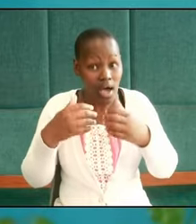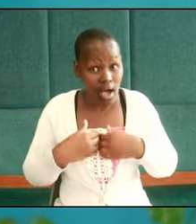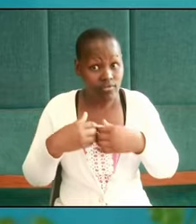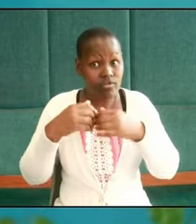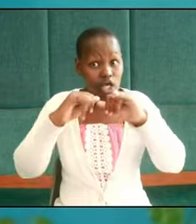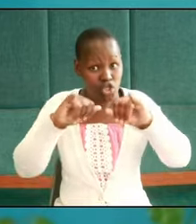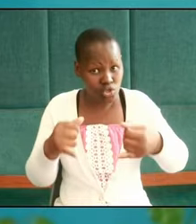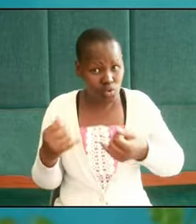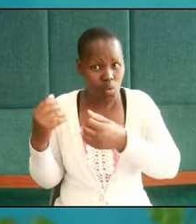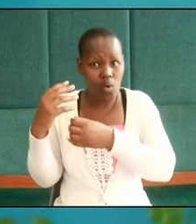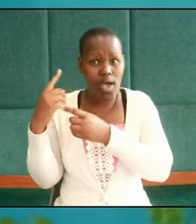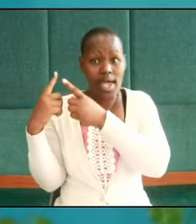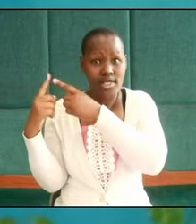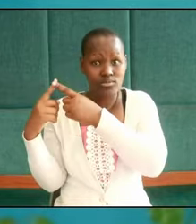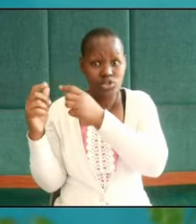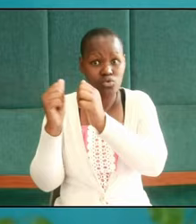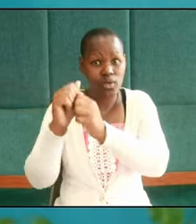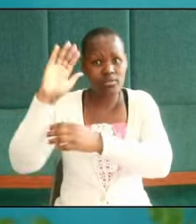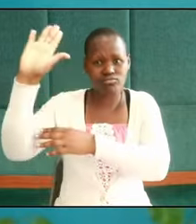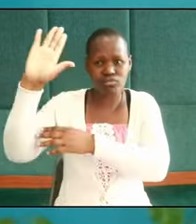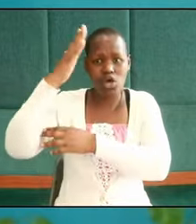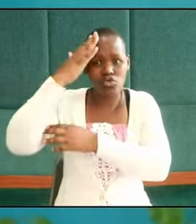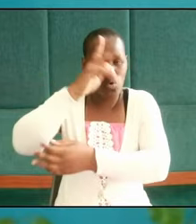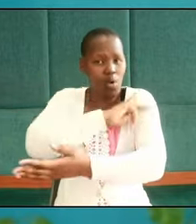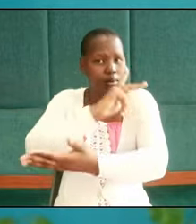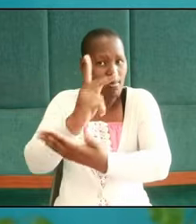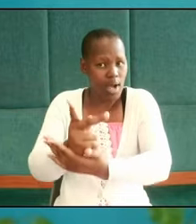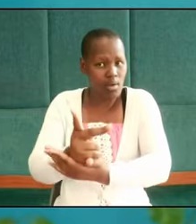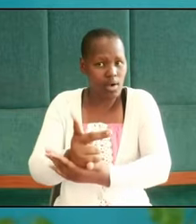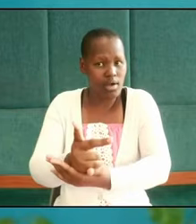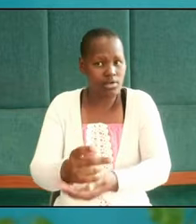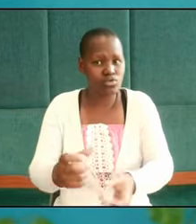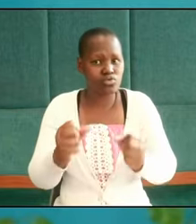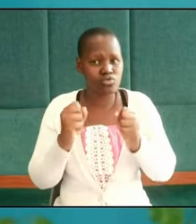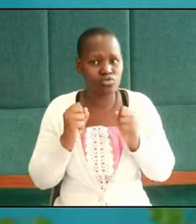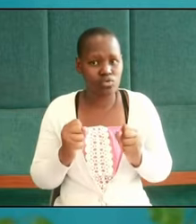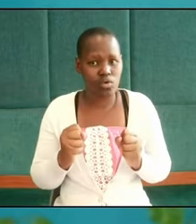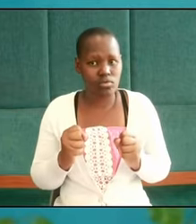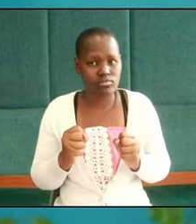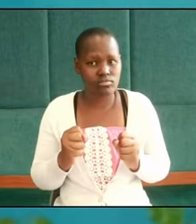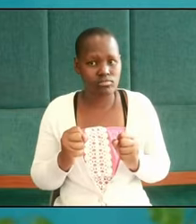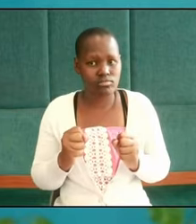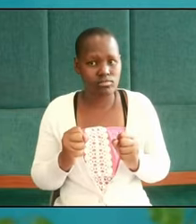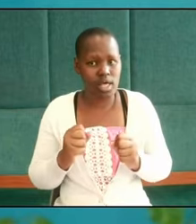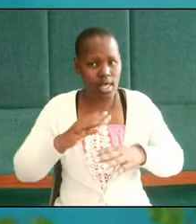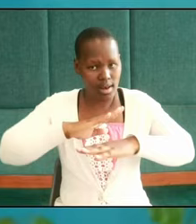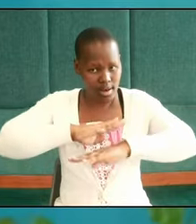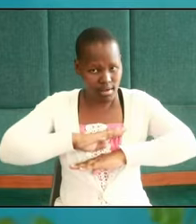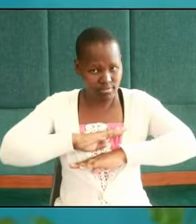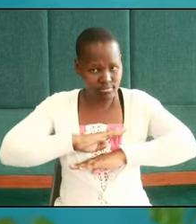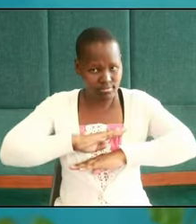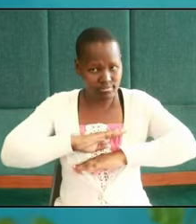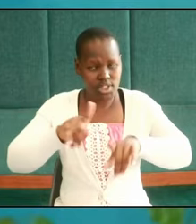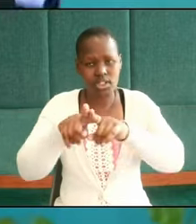with him and know that his power is still as efficacious as